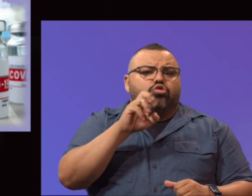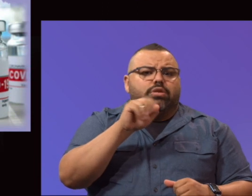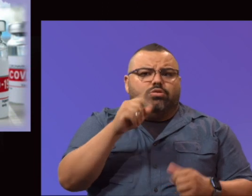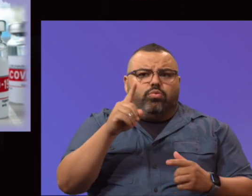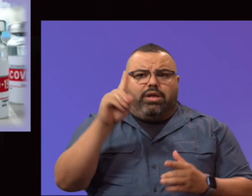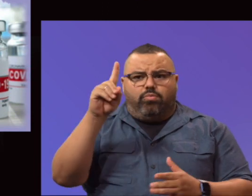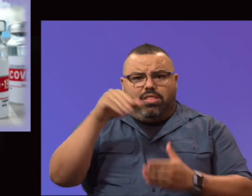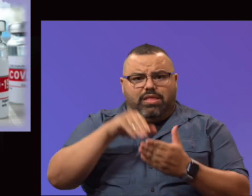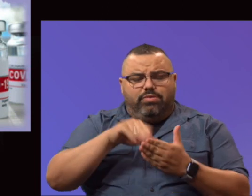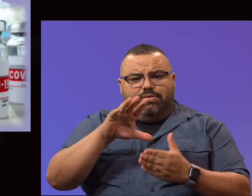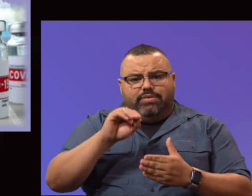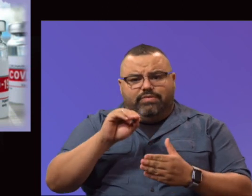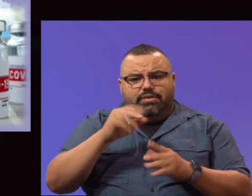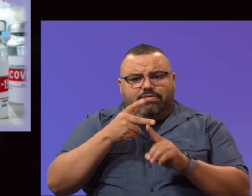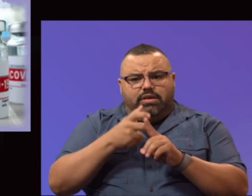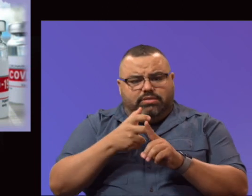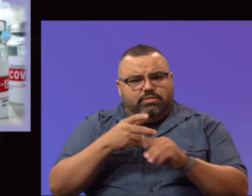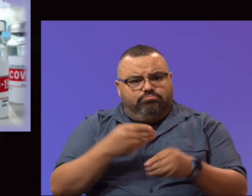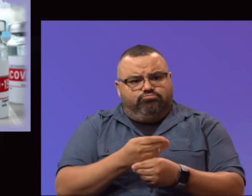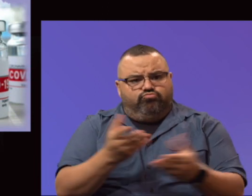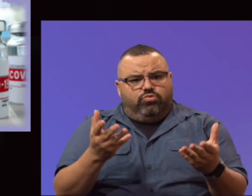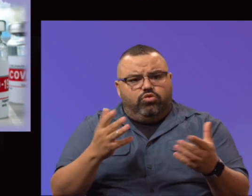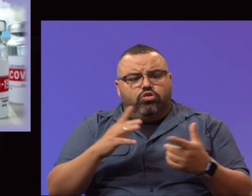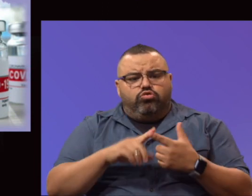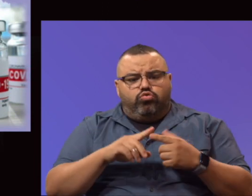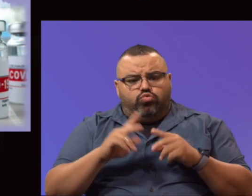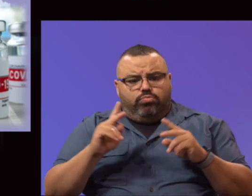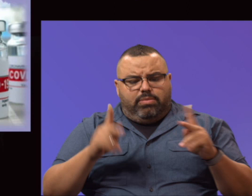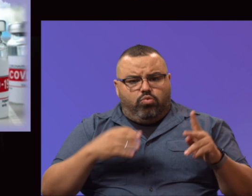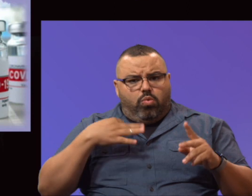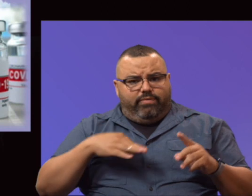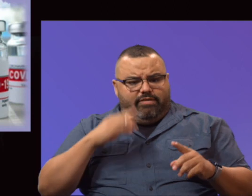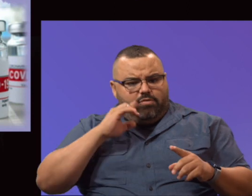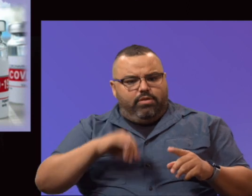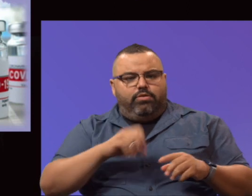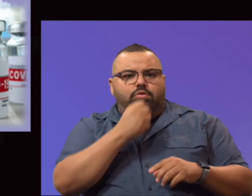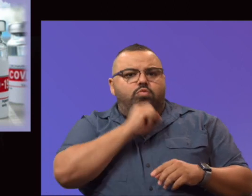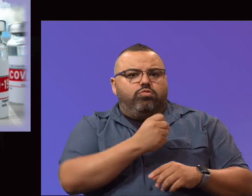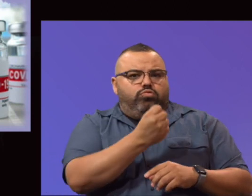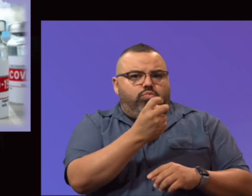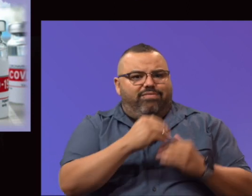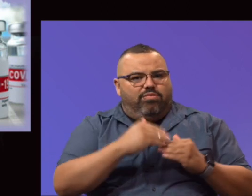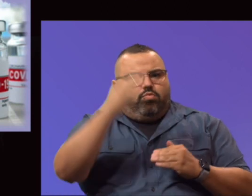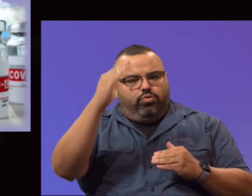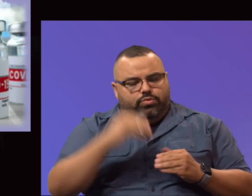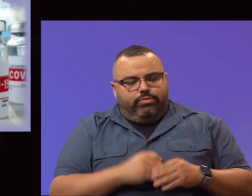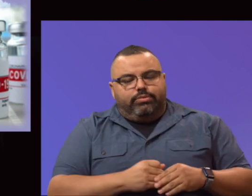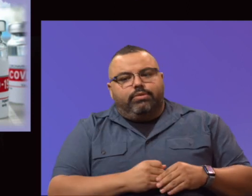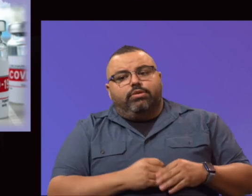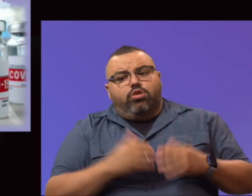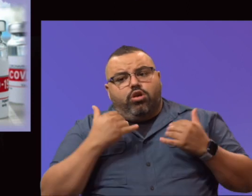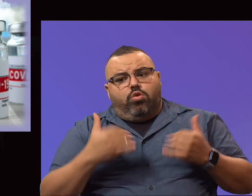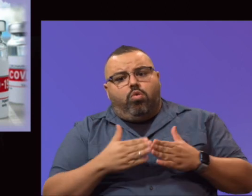,050 vaccines that have been administered to eligible populations, once again, that are 12 and older. It is